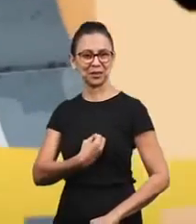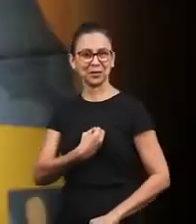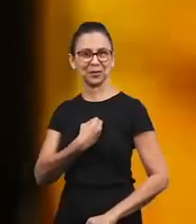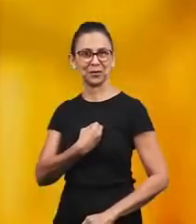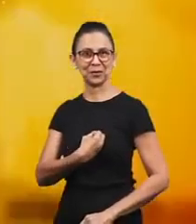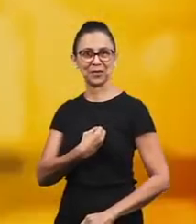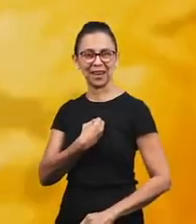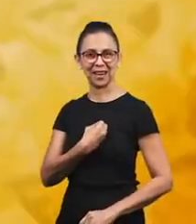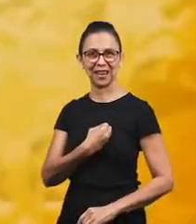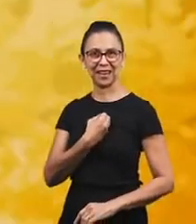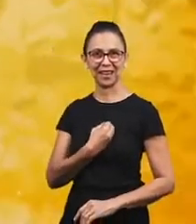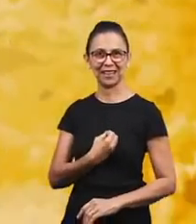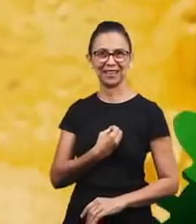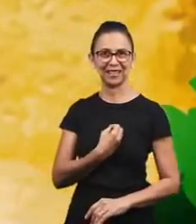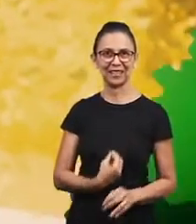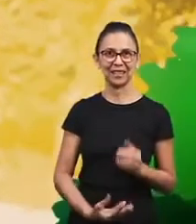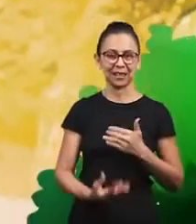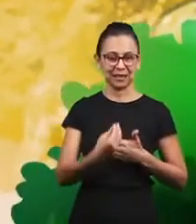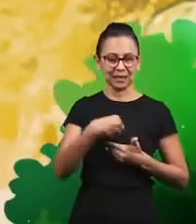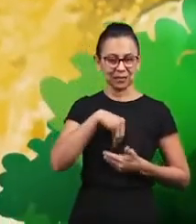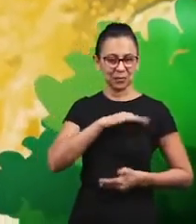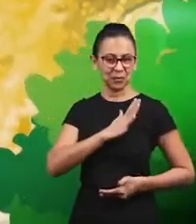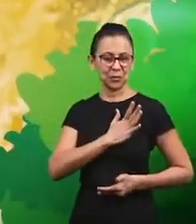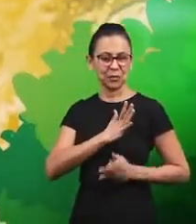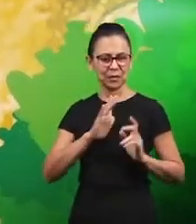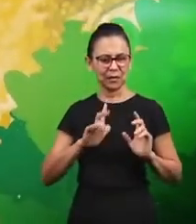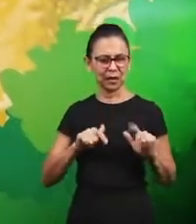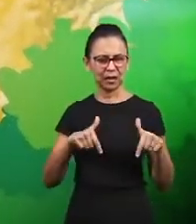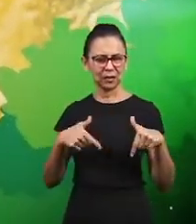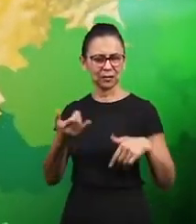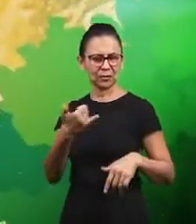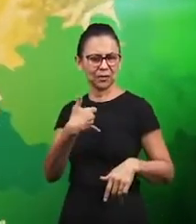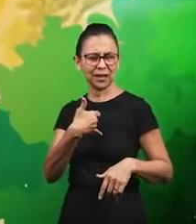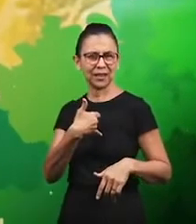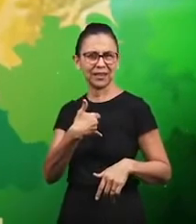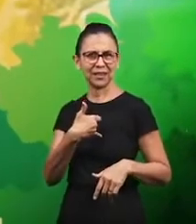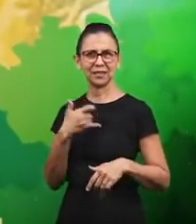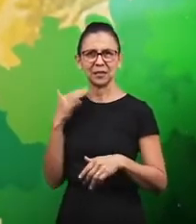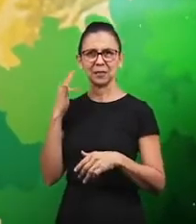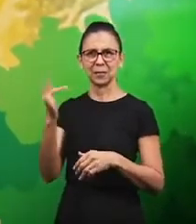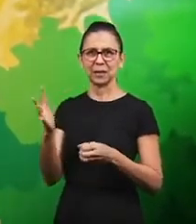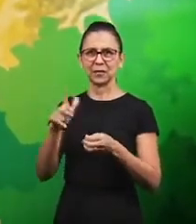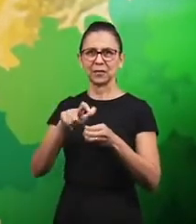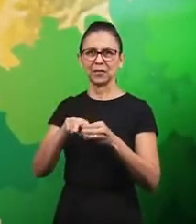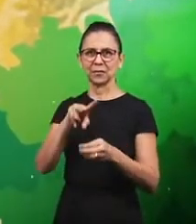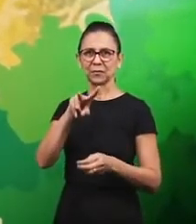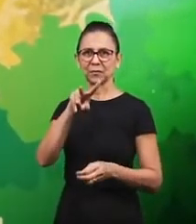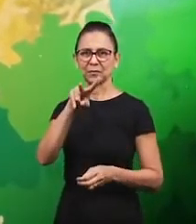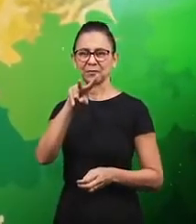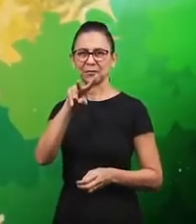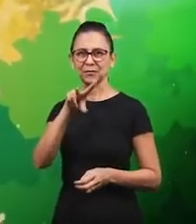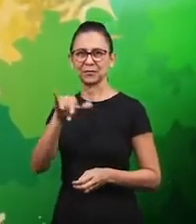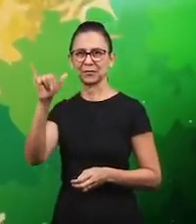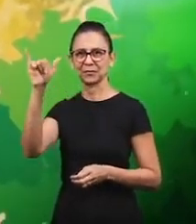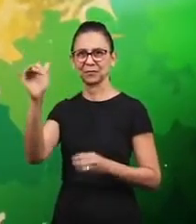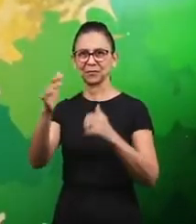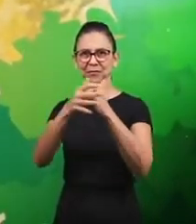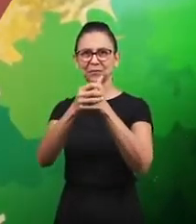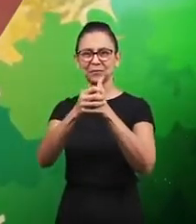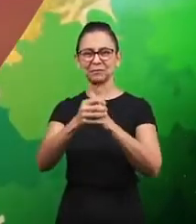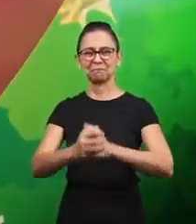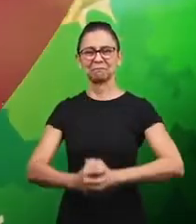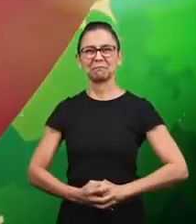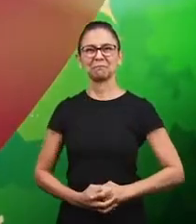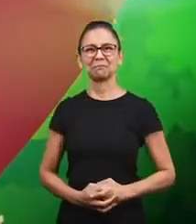Jesus is alive reigns in my life and soon will